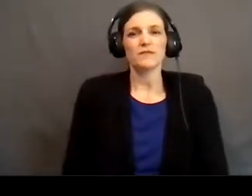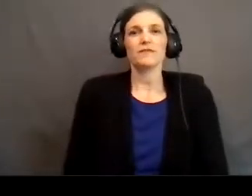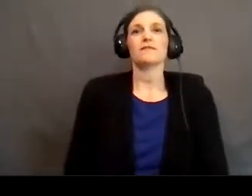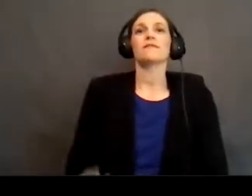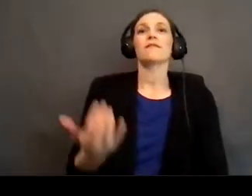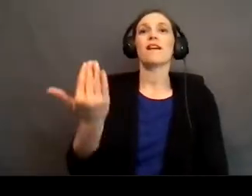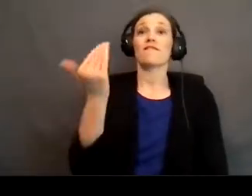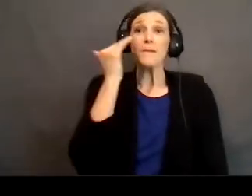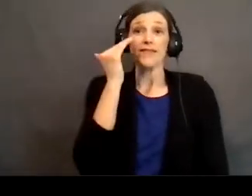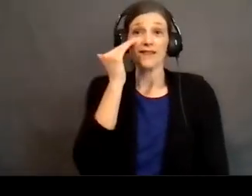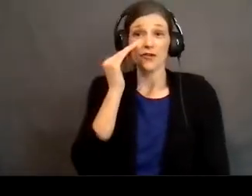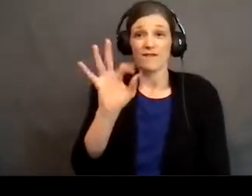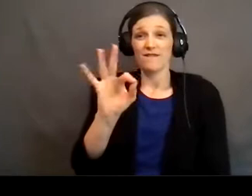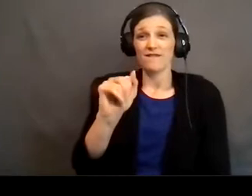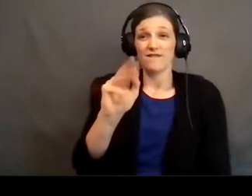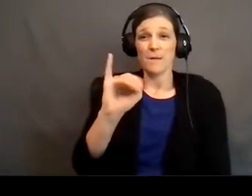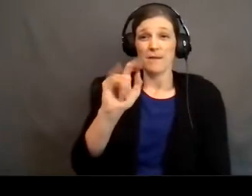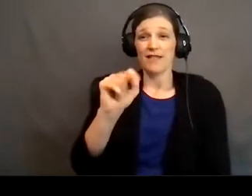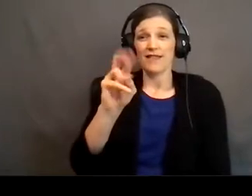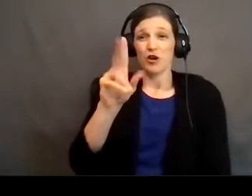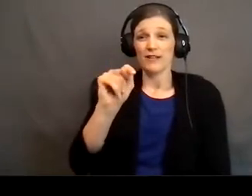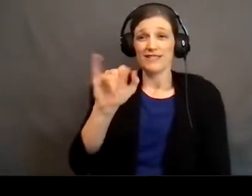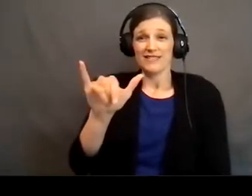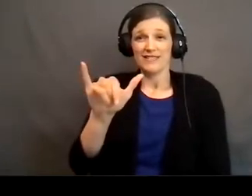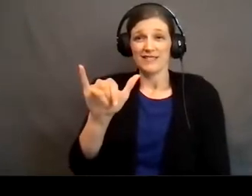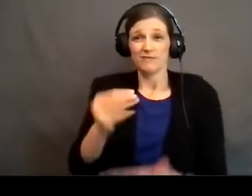That familiarity breeds contempt.